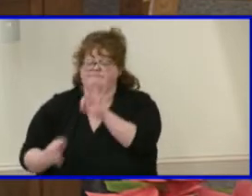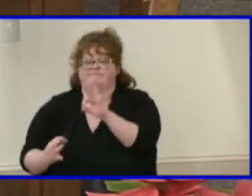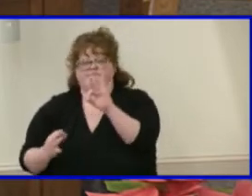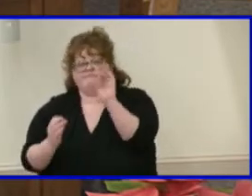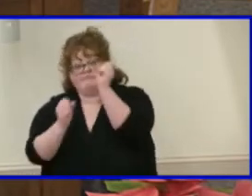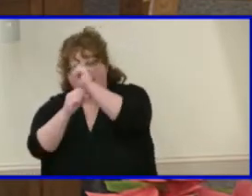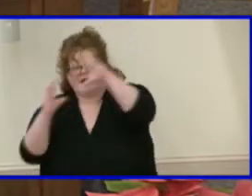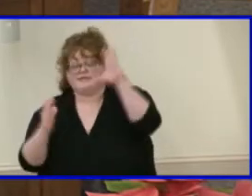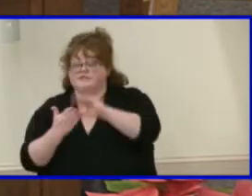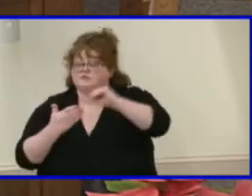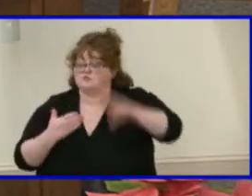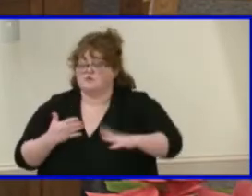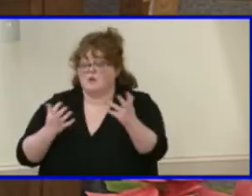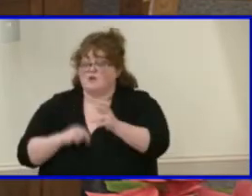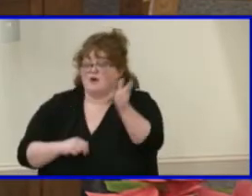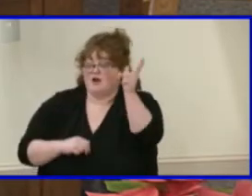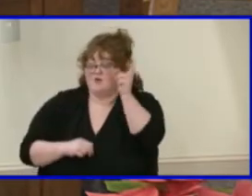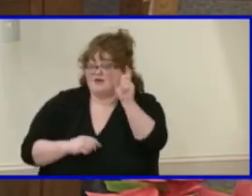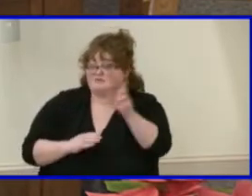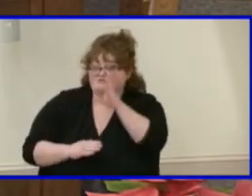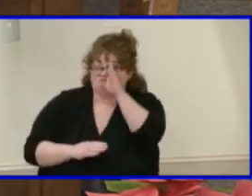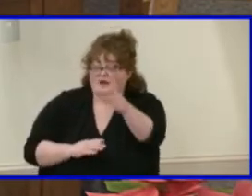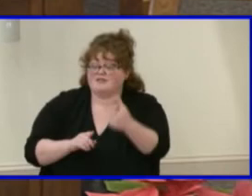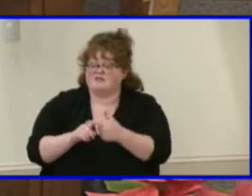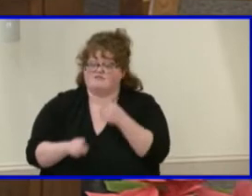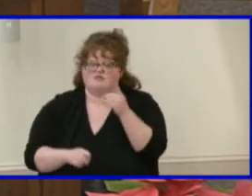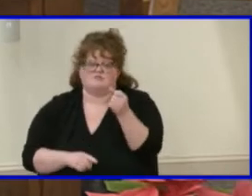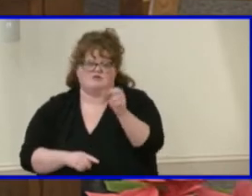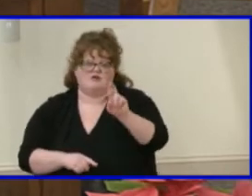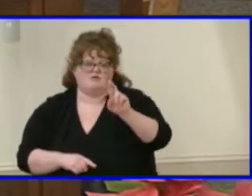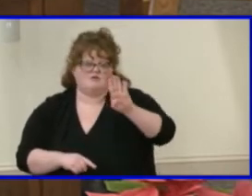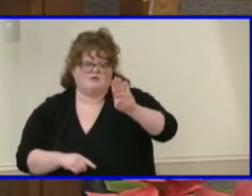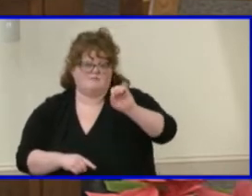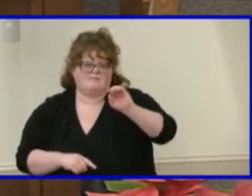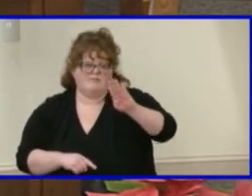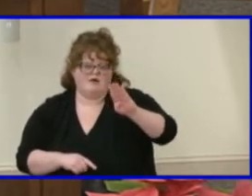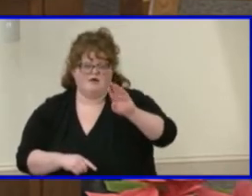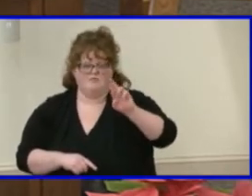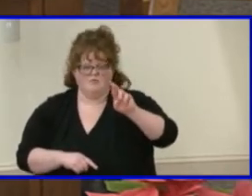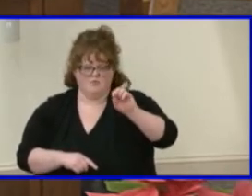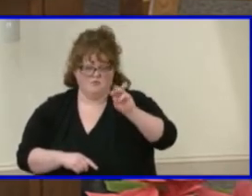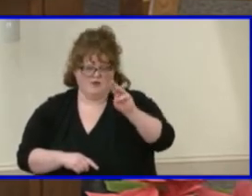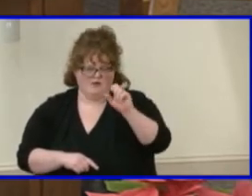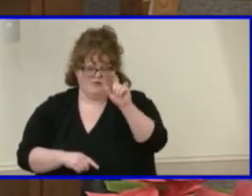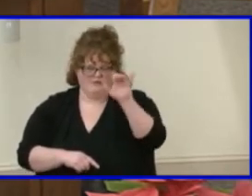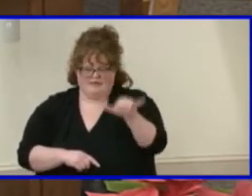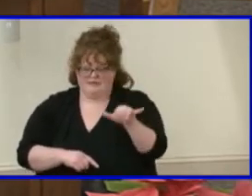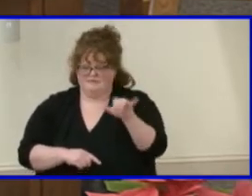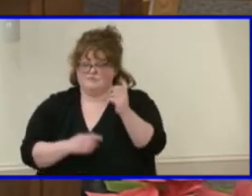Governor's School. Let's hear it directly from Dr. Bob Lowry, the director at Maggie Walker.